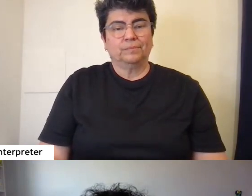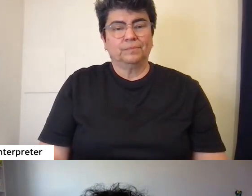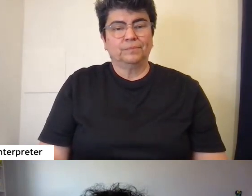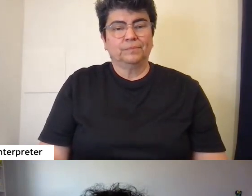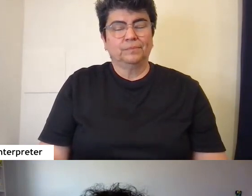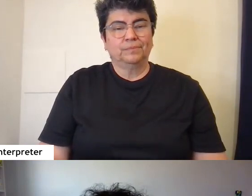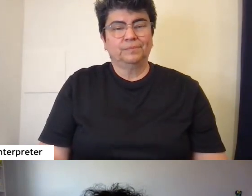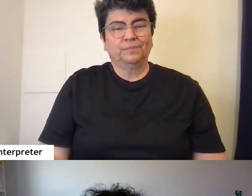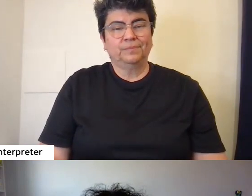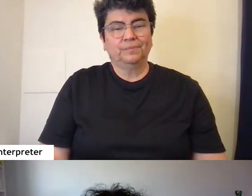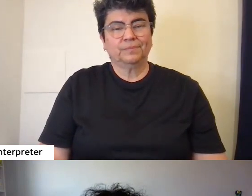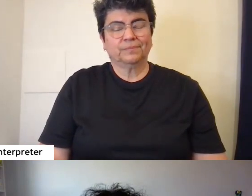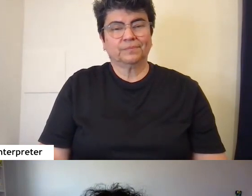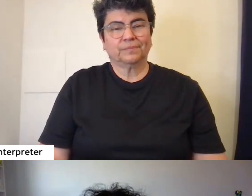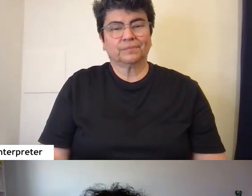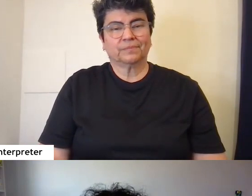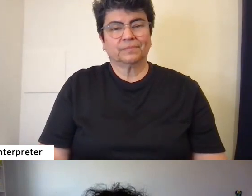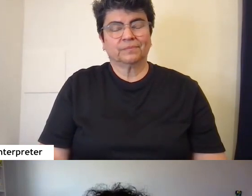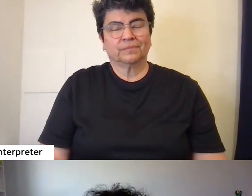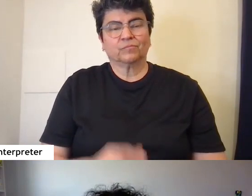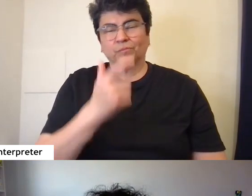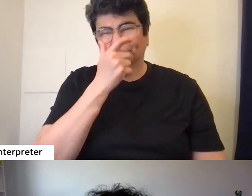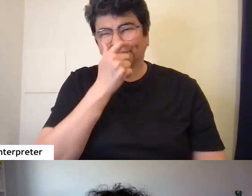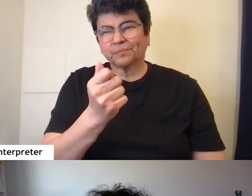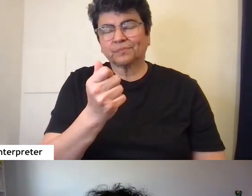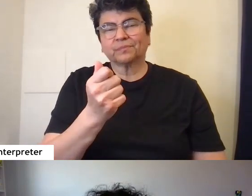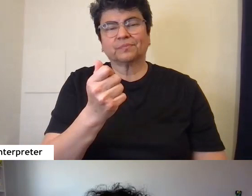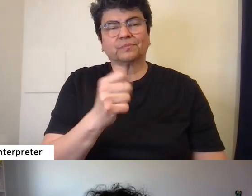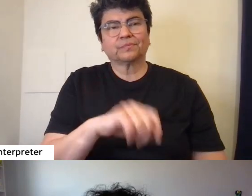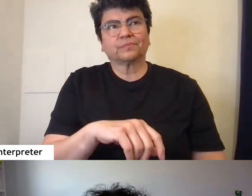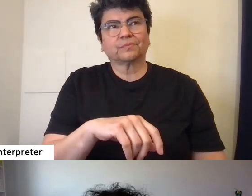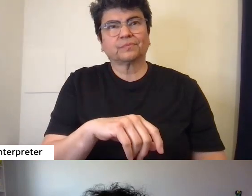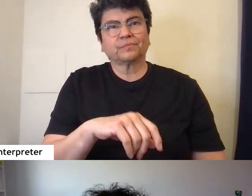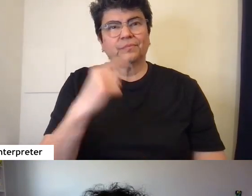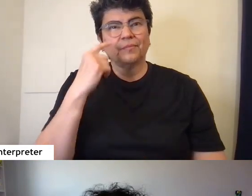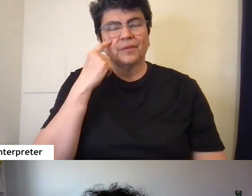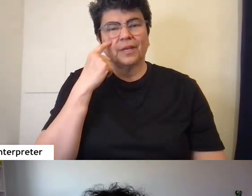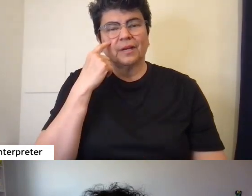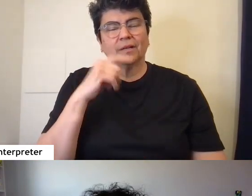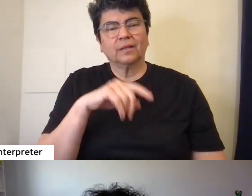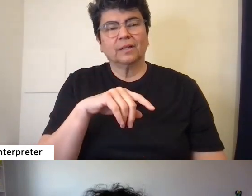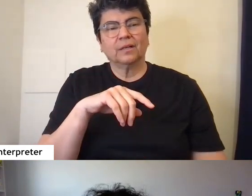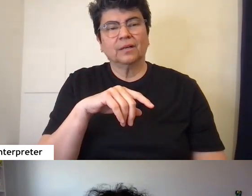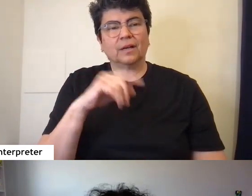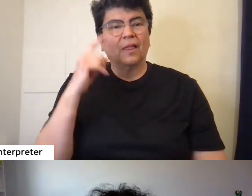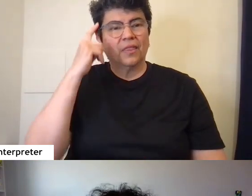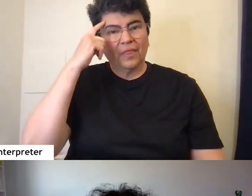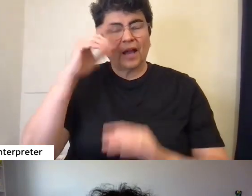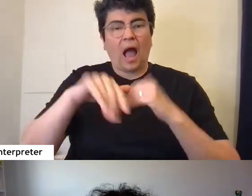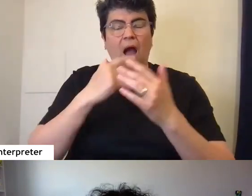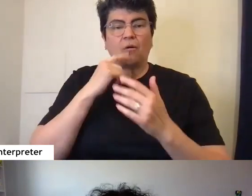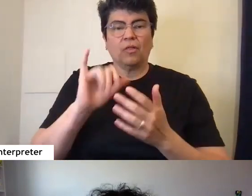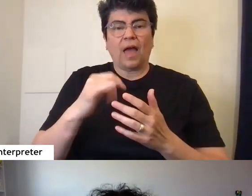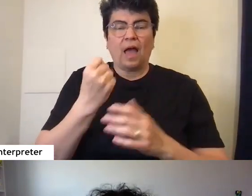It's it's so interesting to think about how the how the pushback